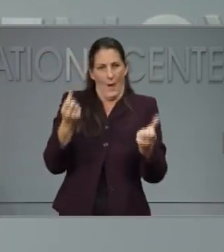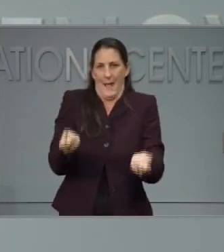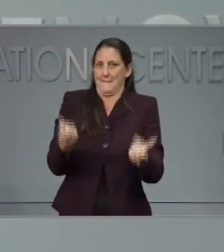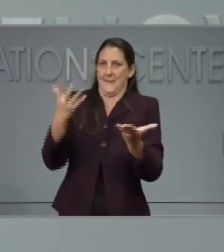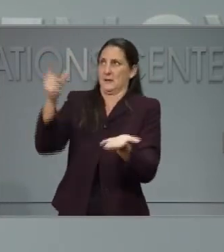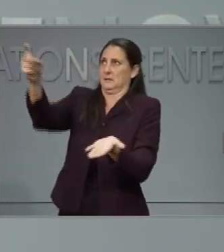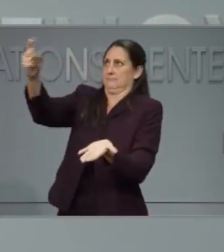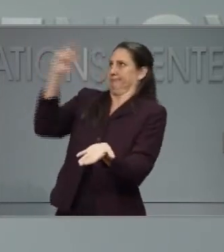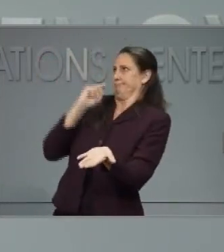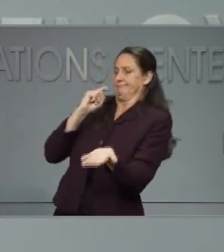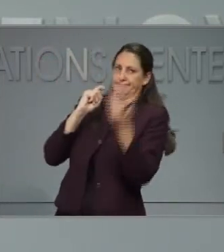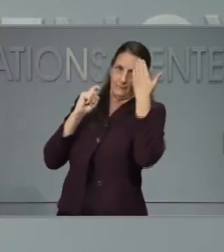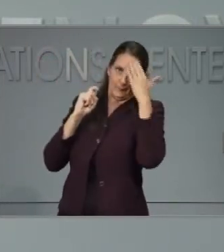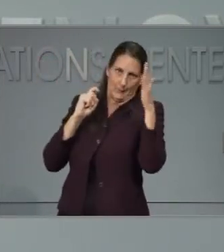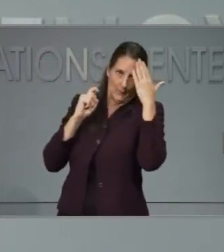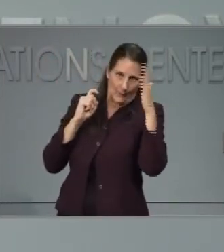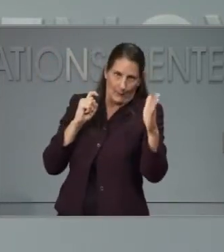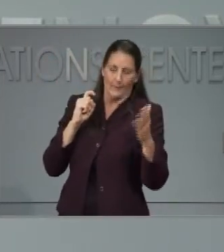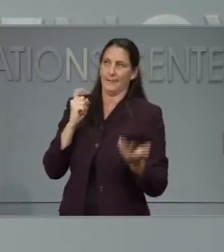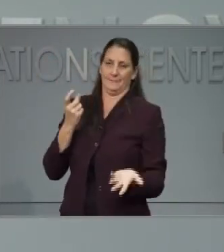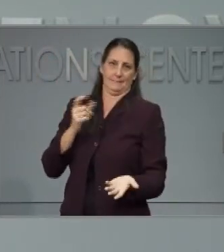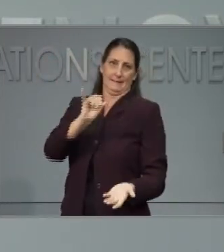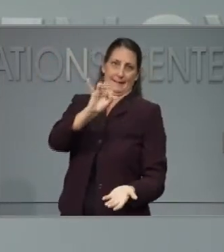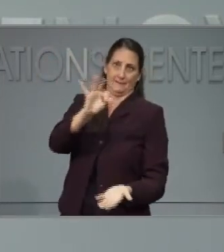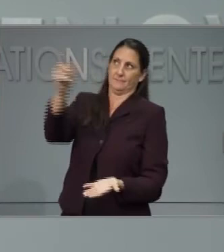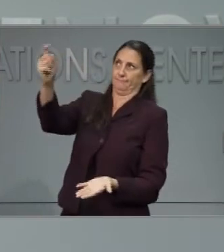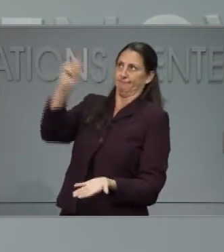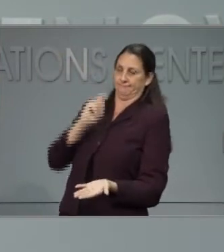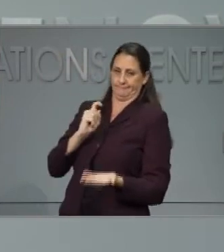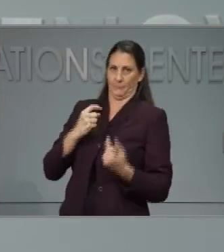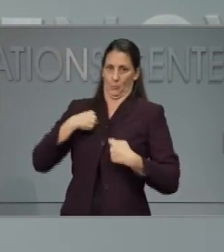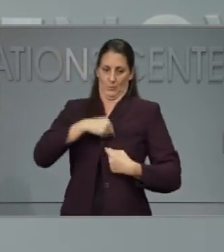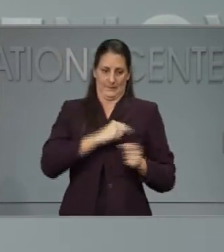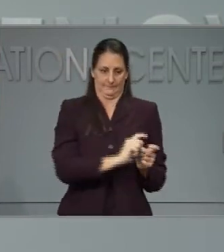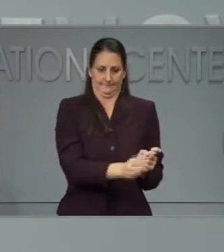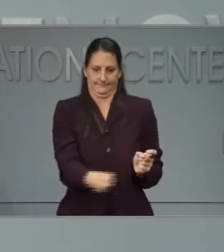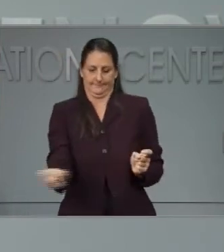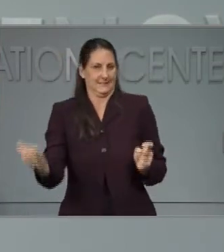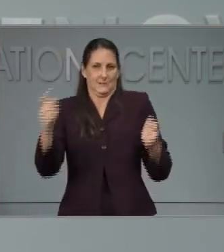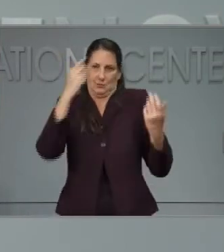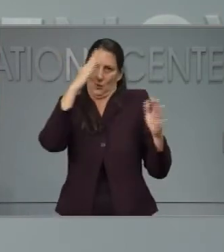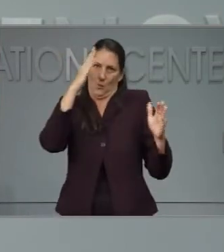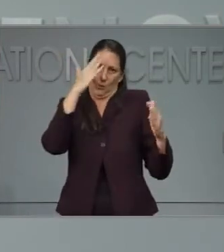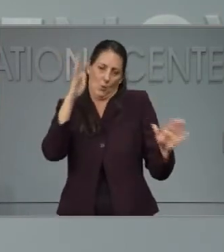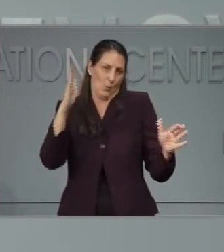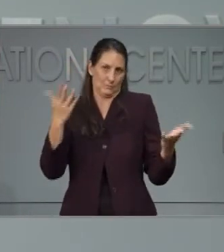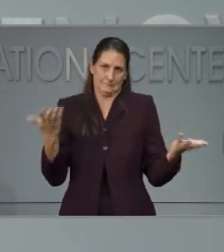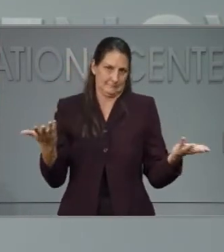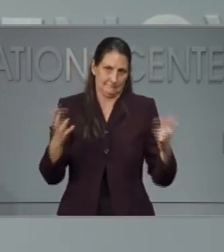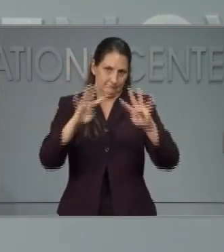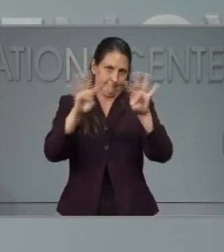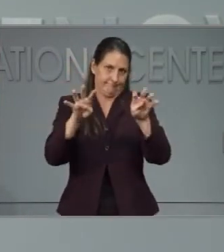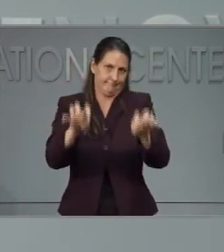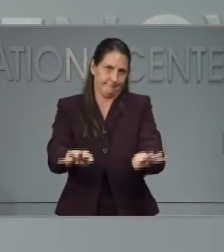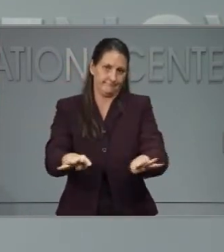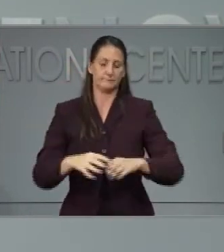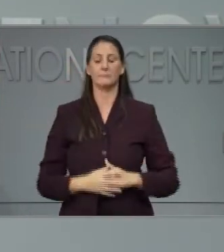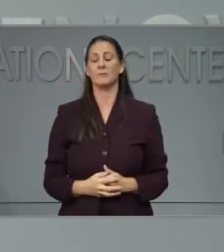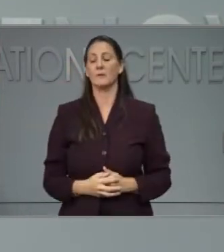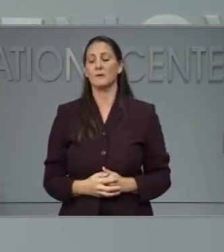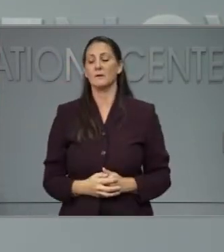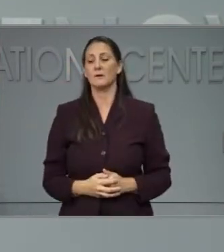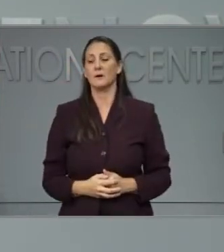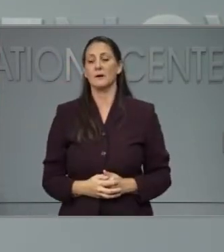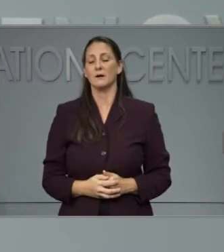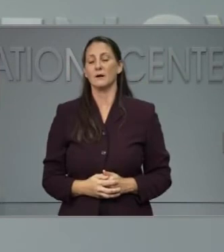coming? And then how would we distribute that here within North Carolina? So I think still a lot more to learn there. And again, another tool in